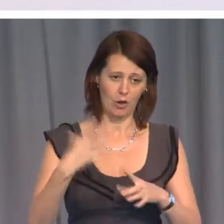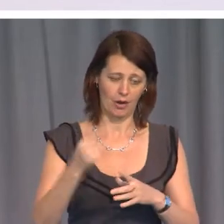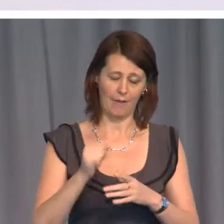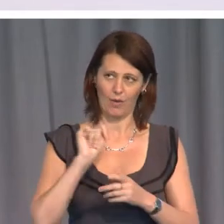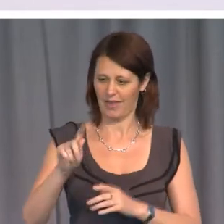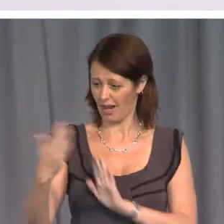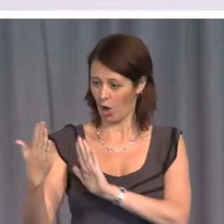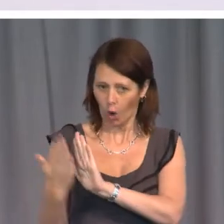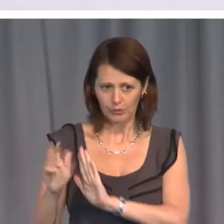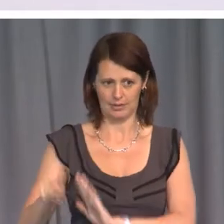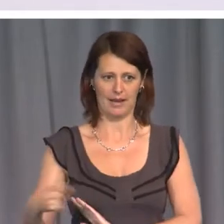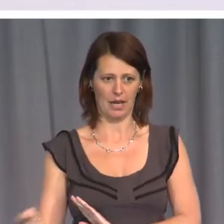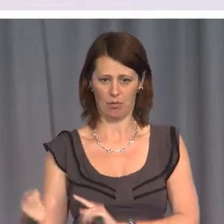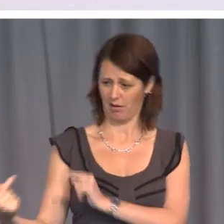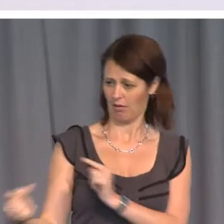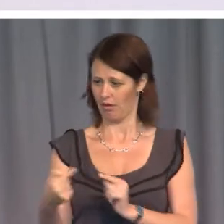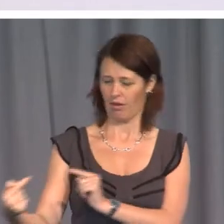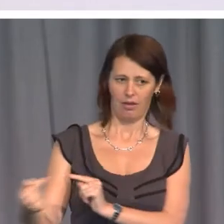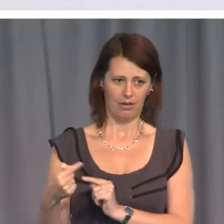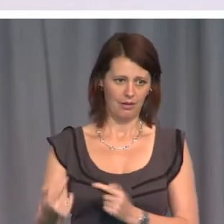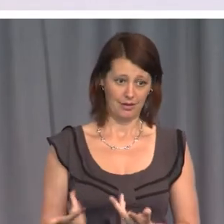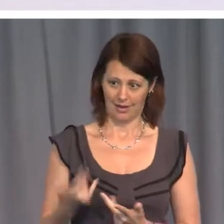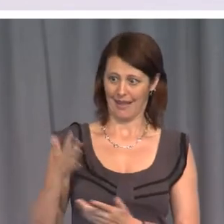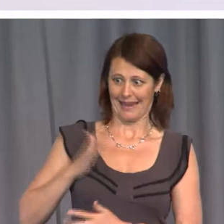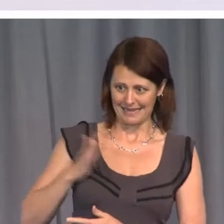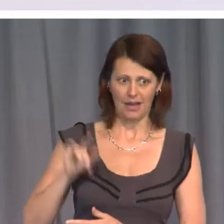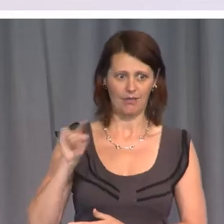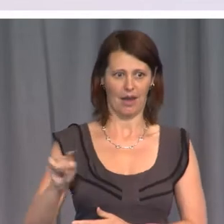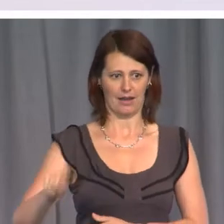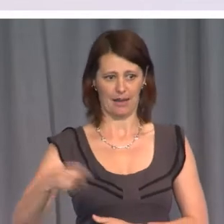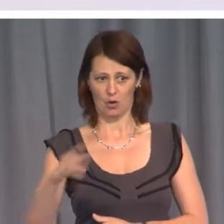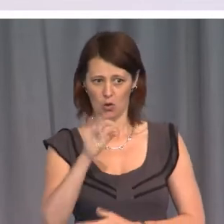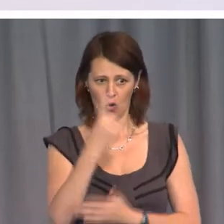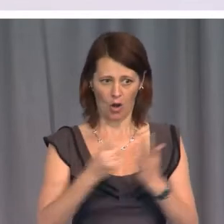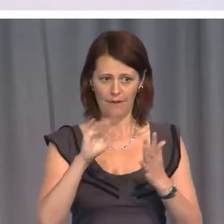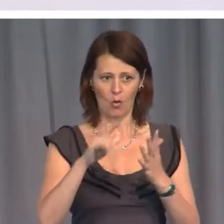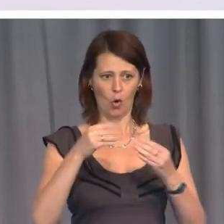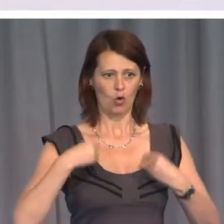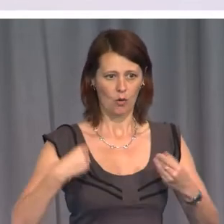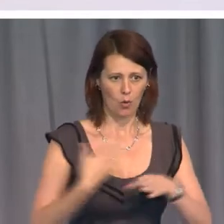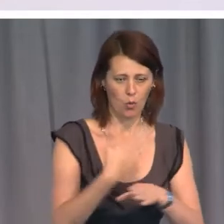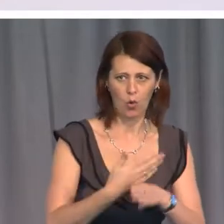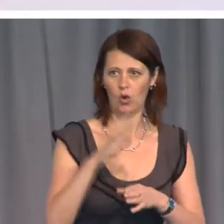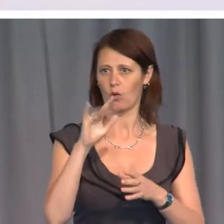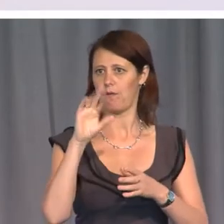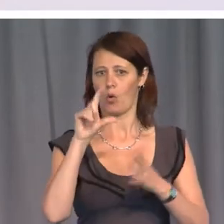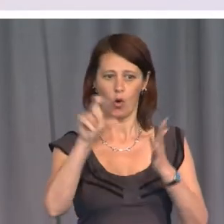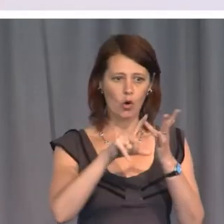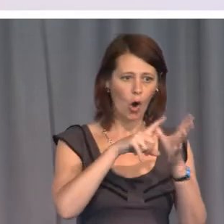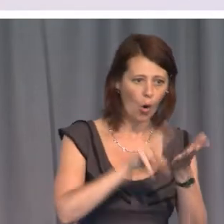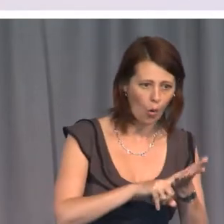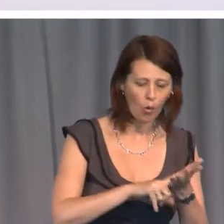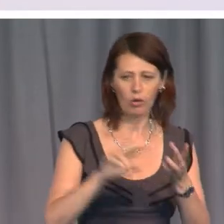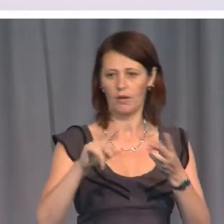and when it is so dependent on that neighbour, not only for corporate work, for coal and all